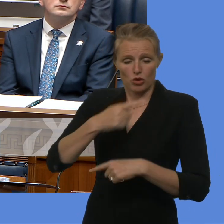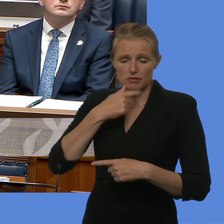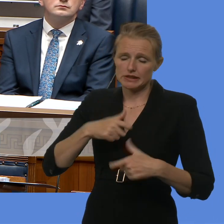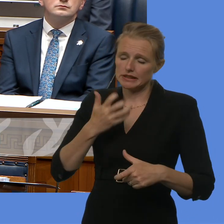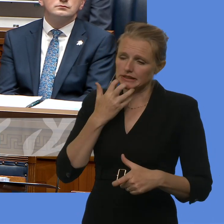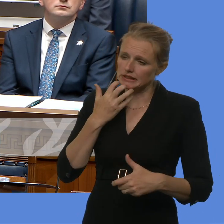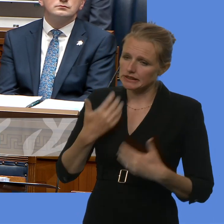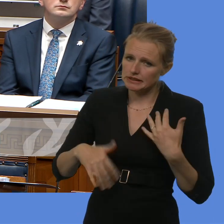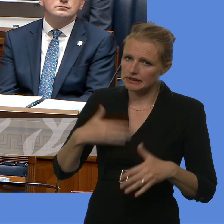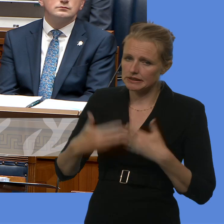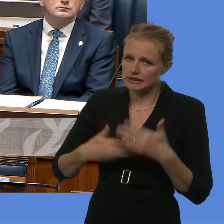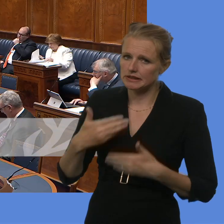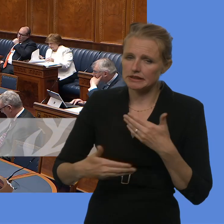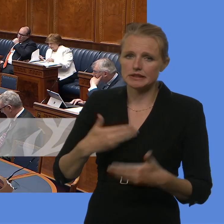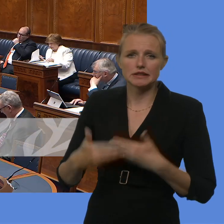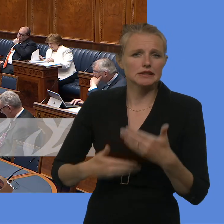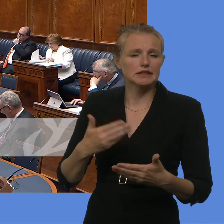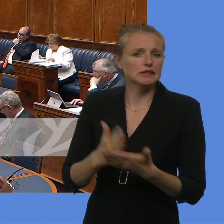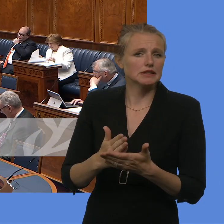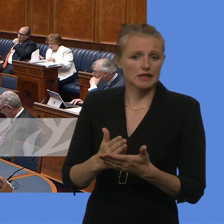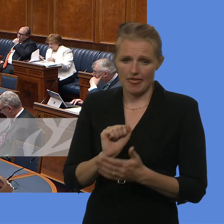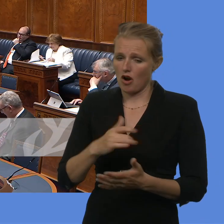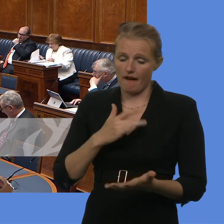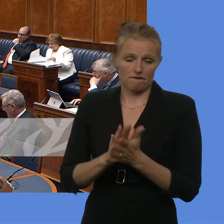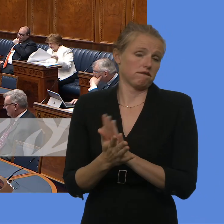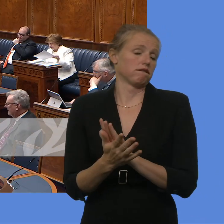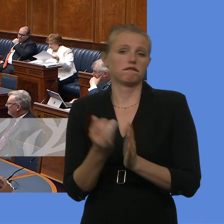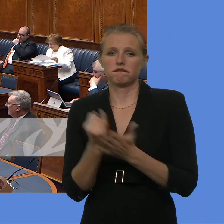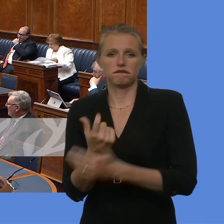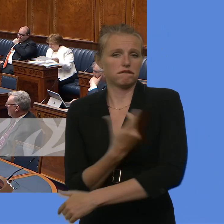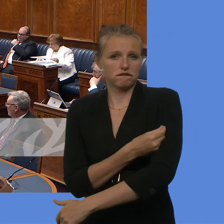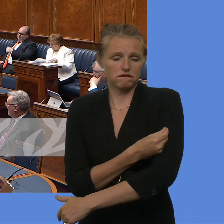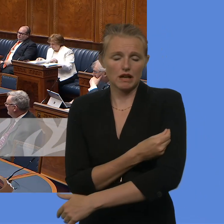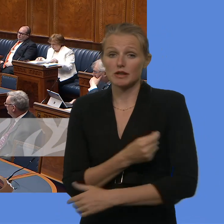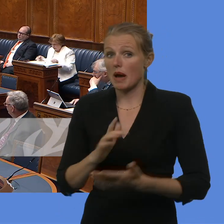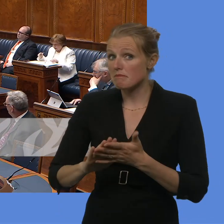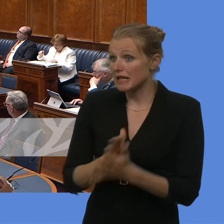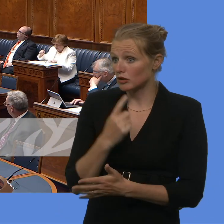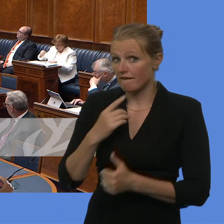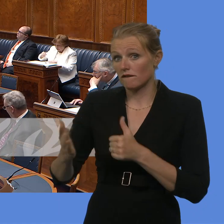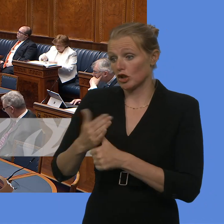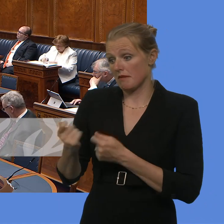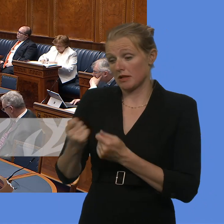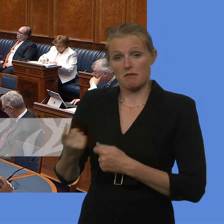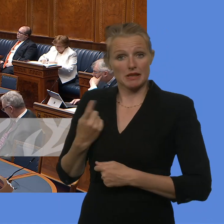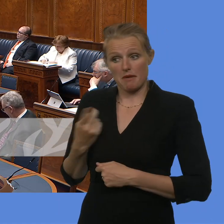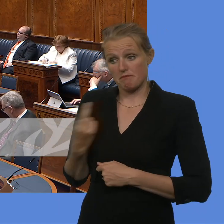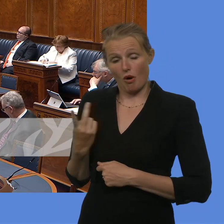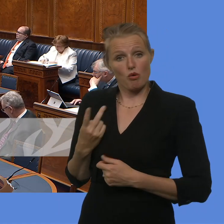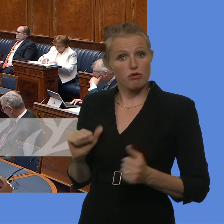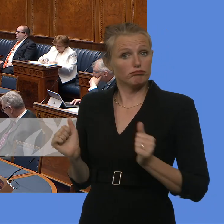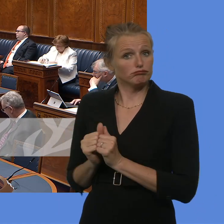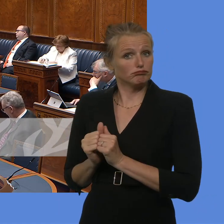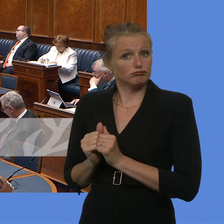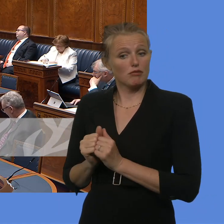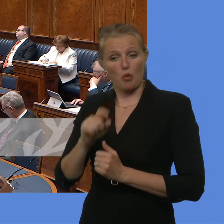pain, a significant impact in relation to their lives as well. So I am pleased to say that the First Minister and myself have both jointly agreed